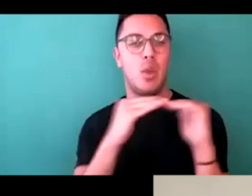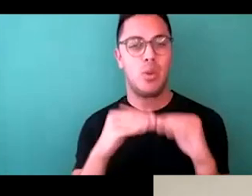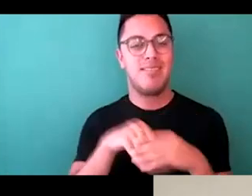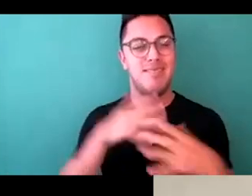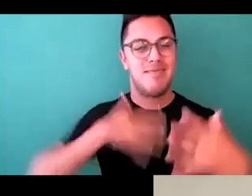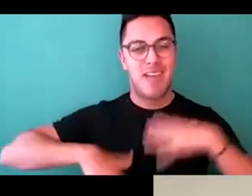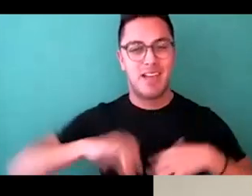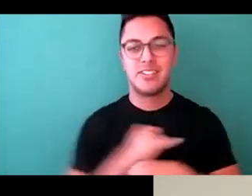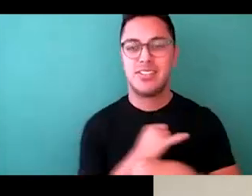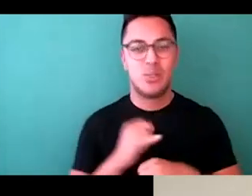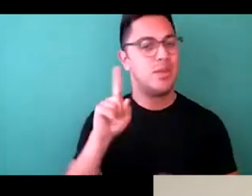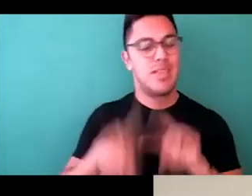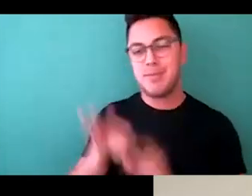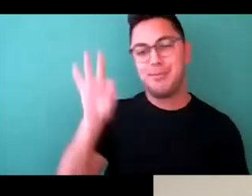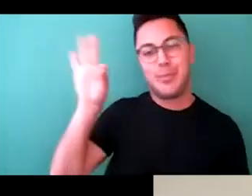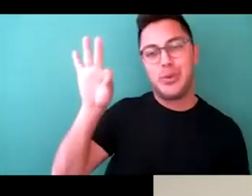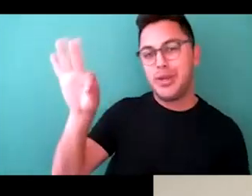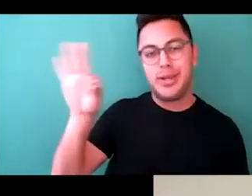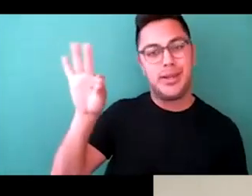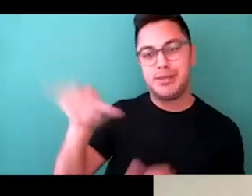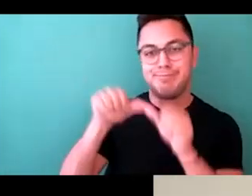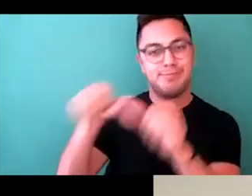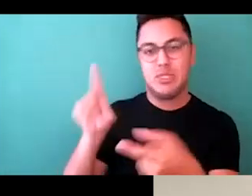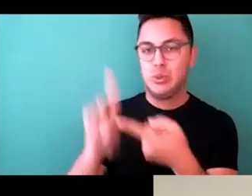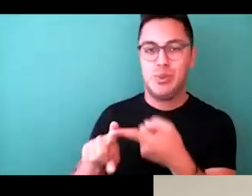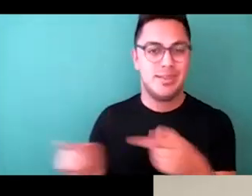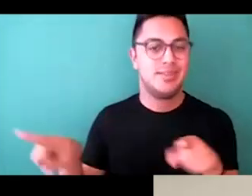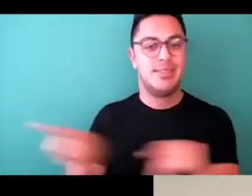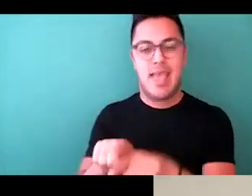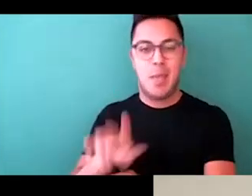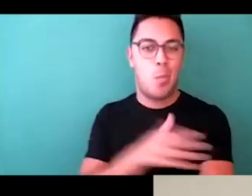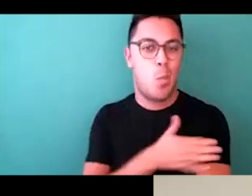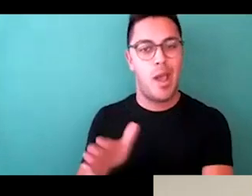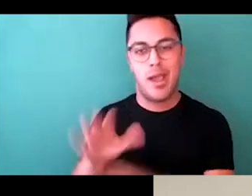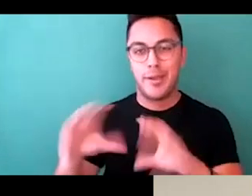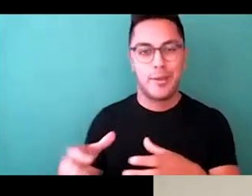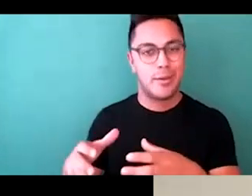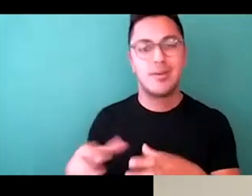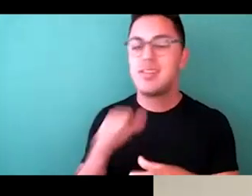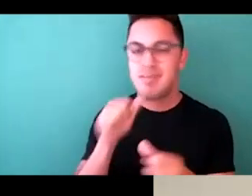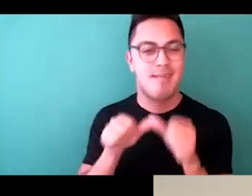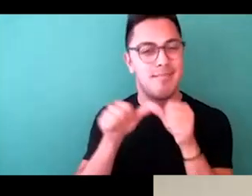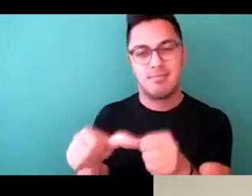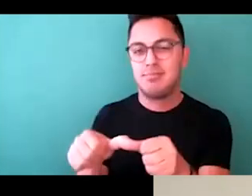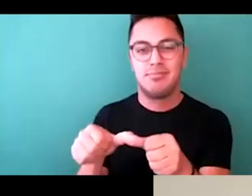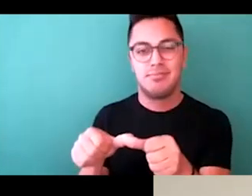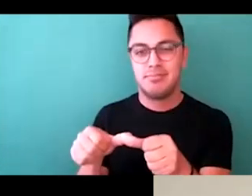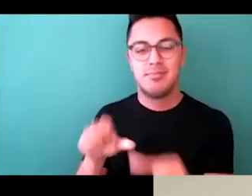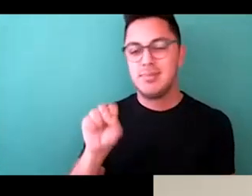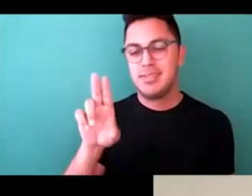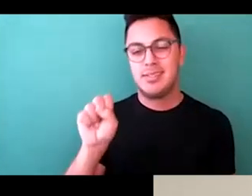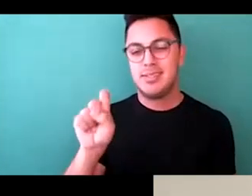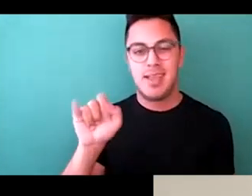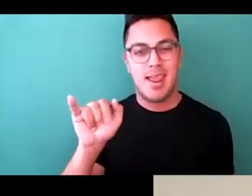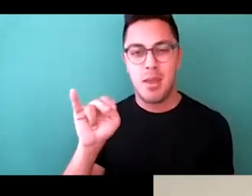keep preaching to the same choir. It's just not going to work. It's not a sustainable model. It's not going to get us anywhere. So I do